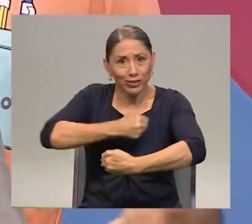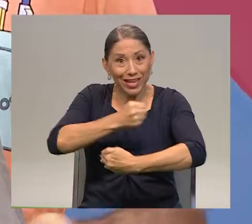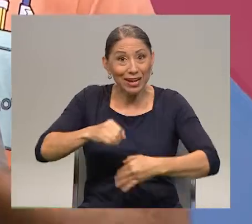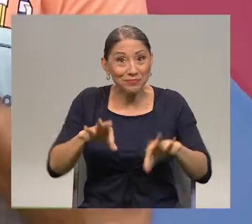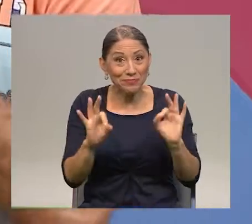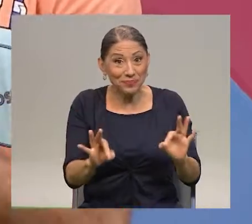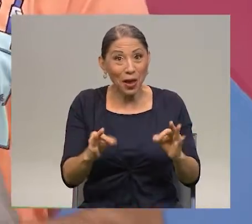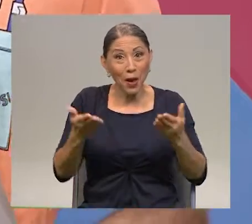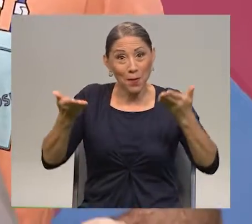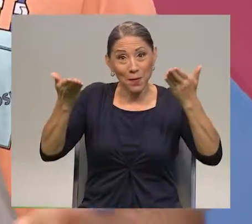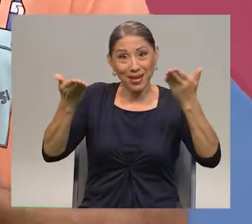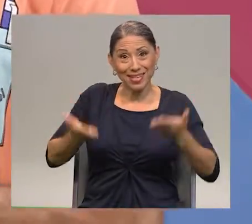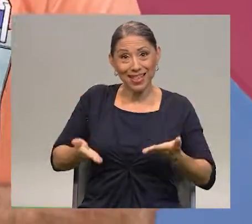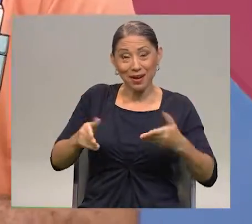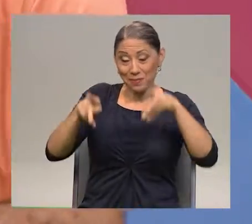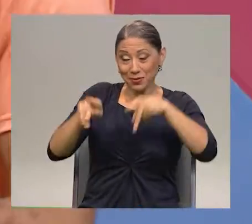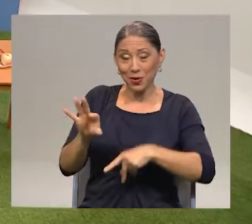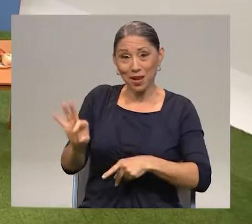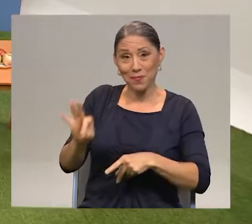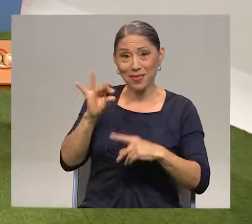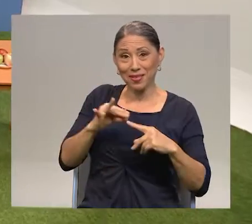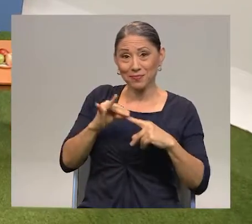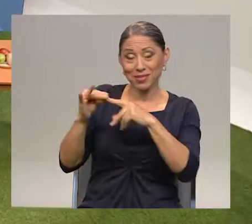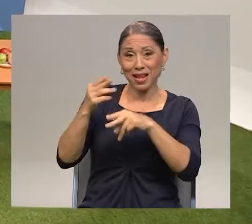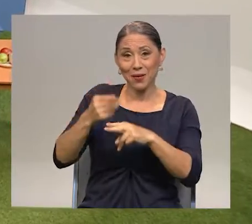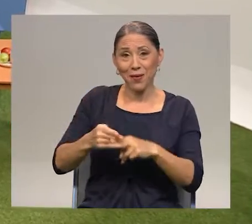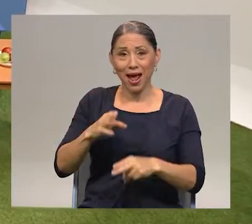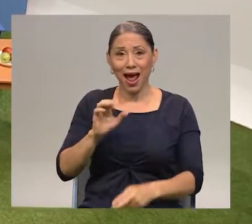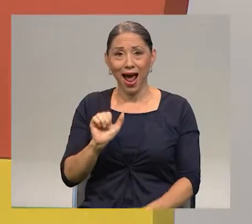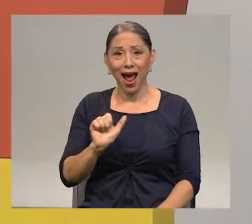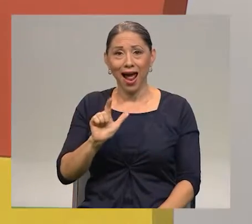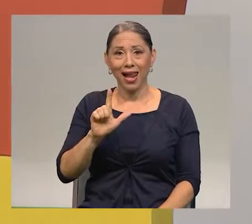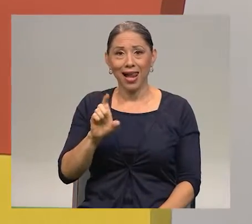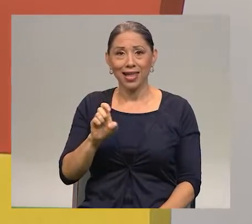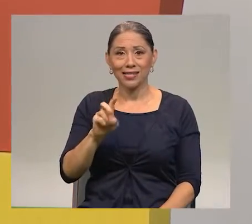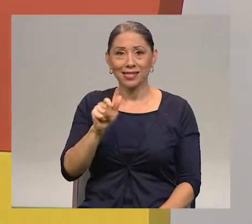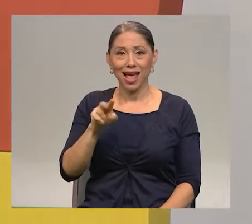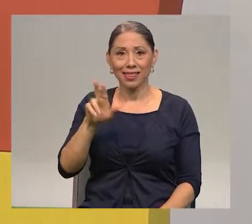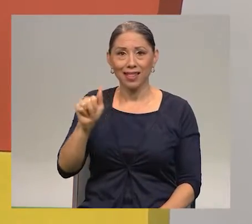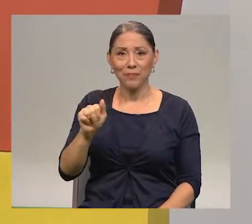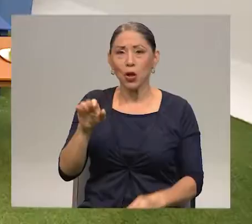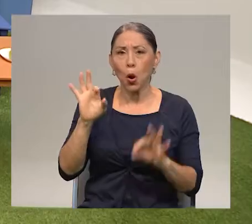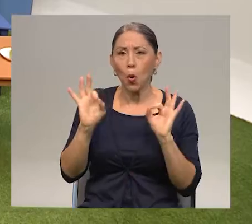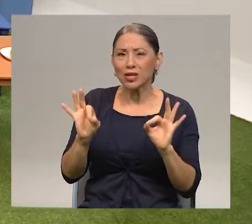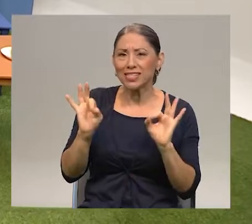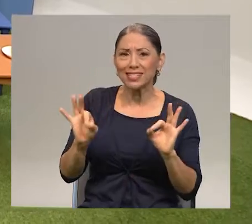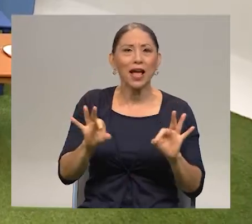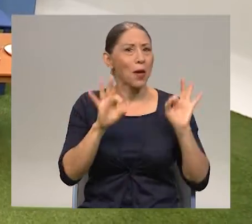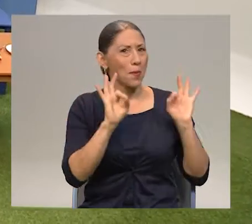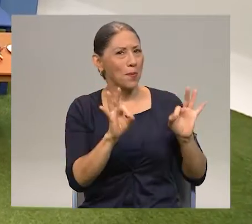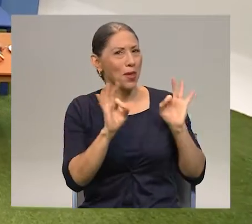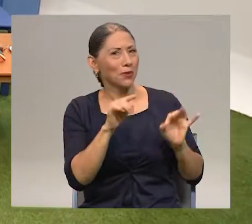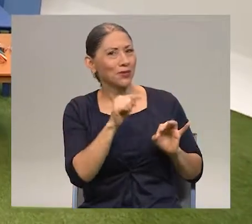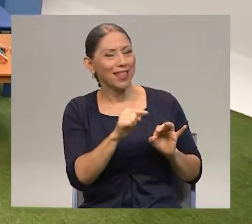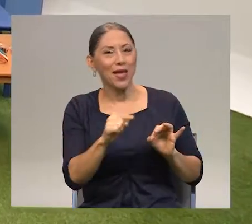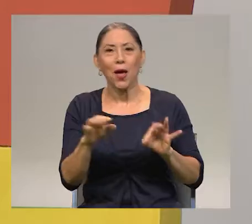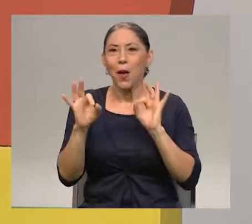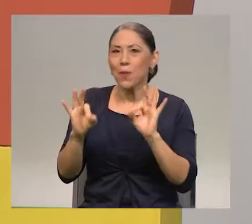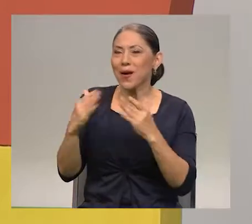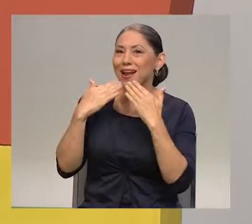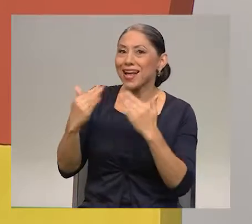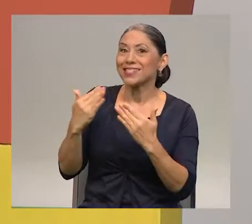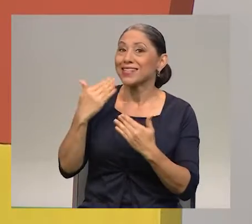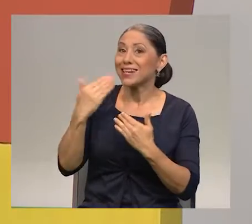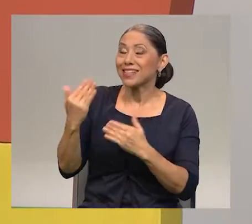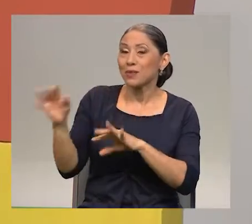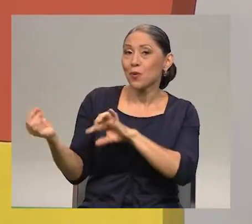Vamos a presentar a nuestra invitada especial del día de hoy, ella es Alexandra. ¿Cómo estás? Bien, ¿y usted? Muy bien, por dicha. Gracias por venir a jugar con nosotros. Gracias a ustedes